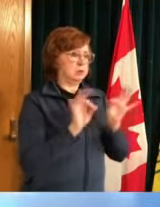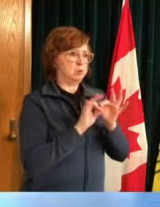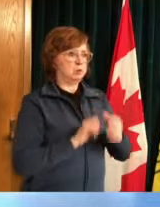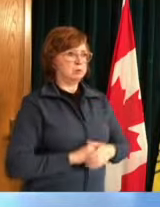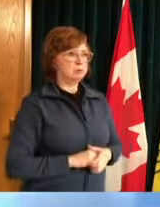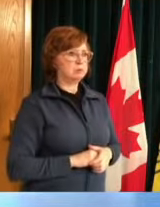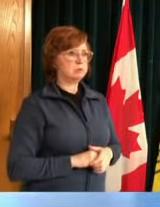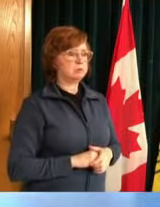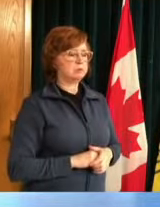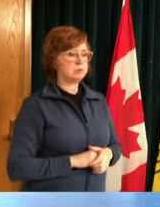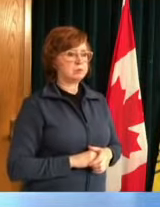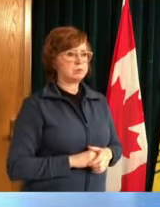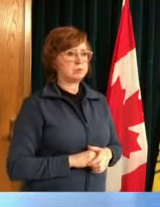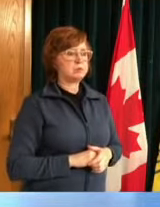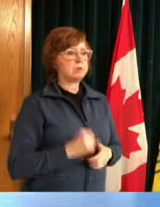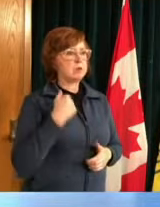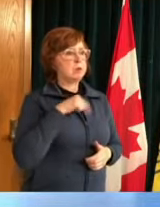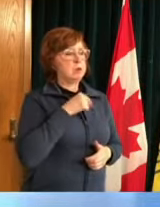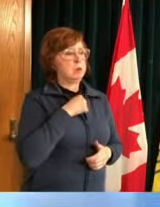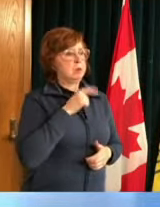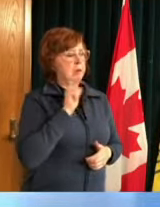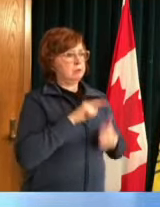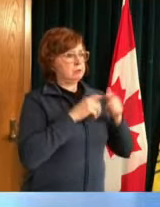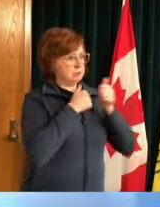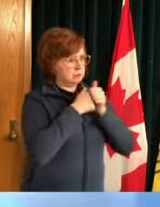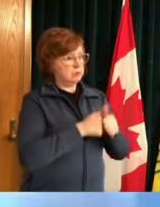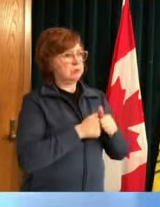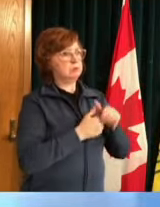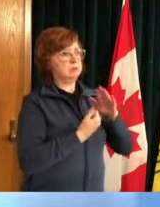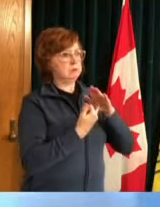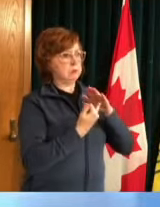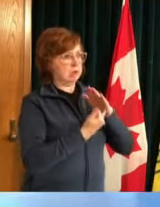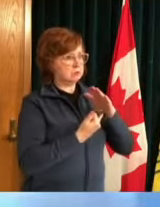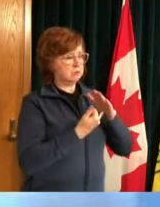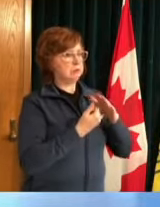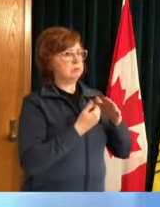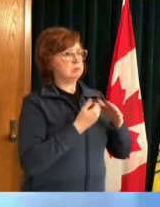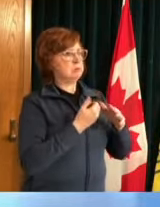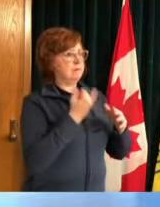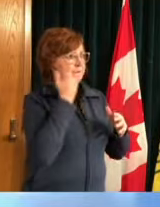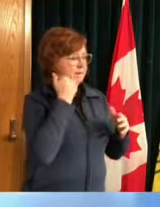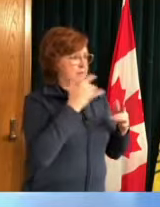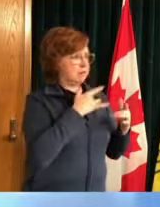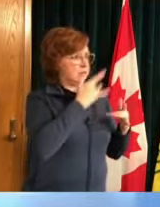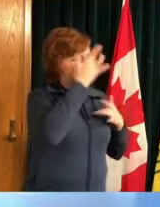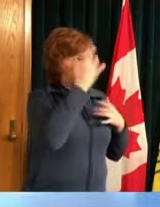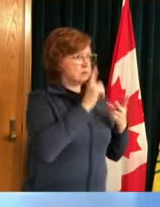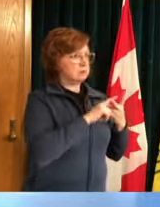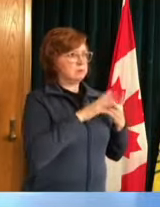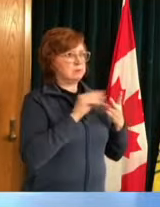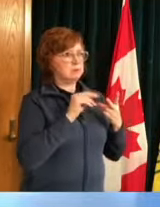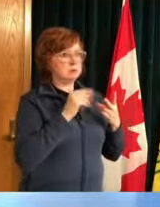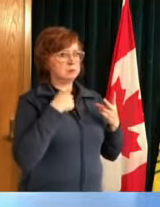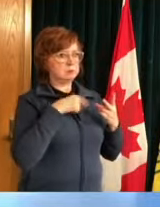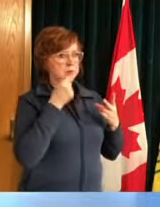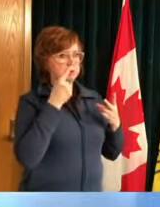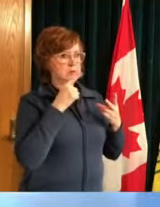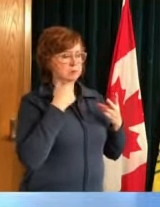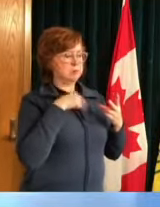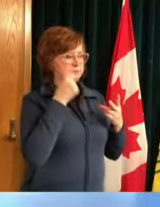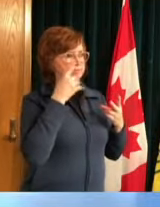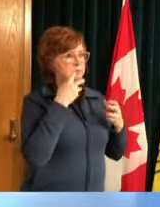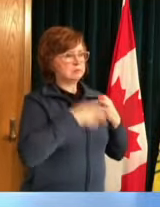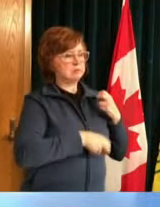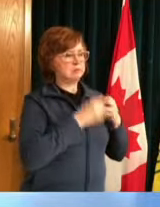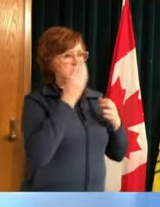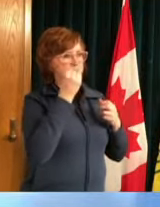isolating if as a case or as a contact it's hard to isolate for 14 days but that is